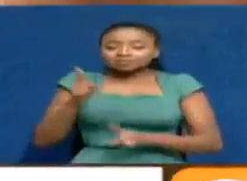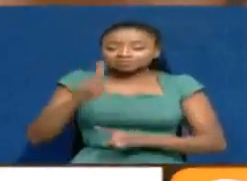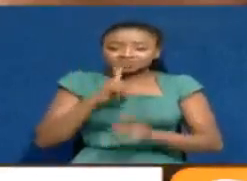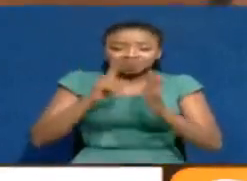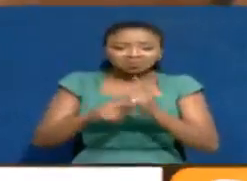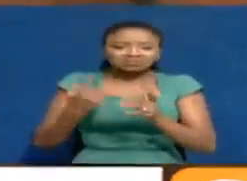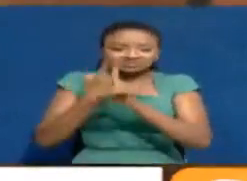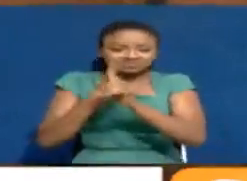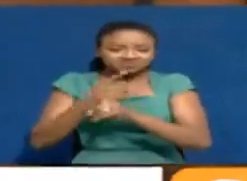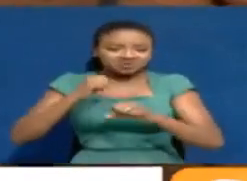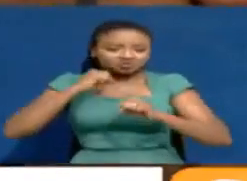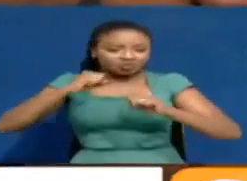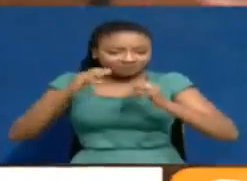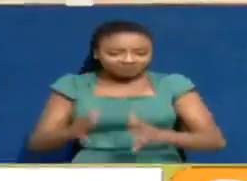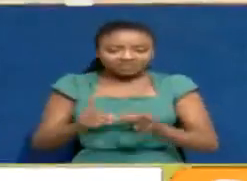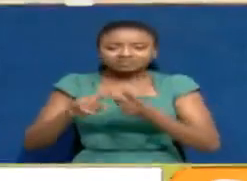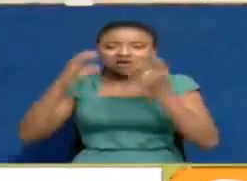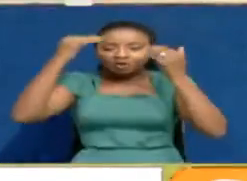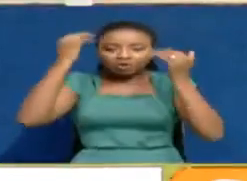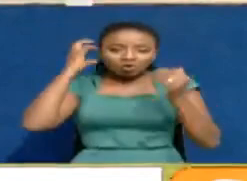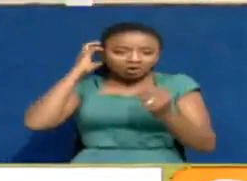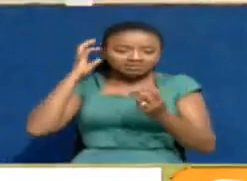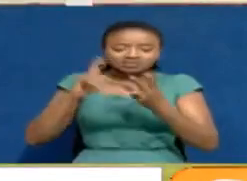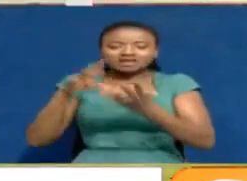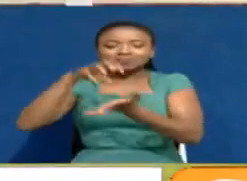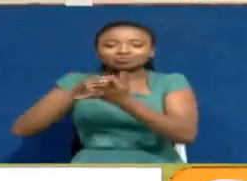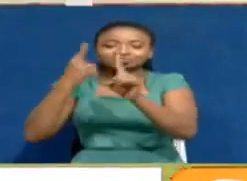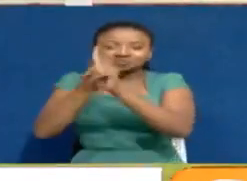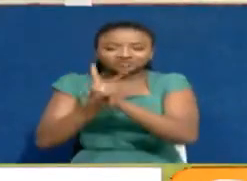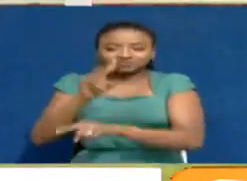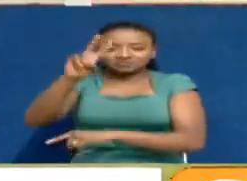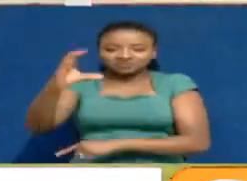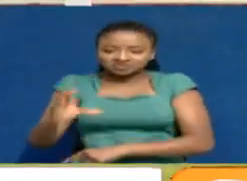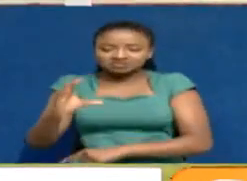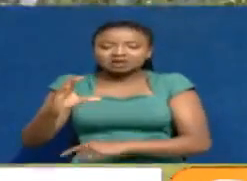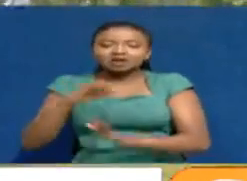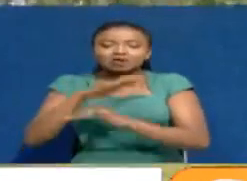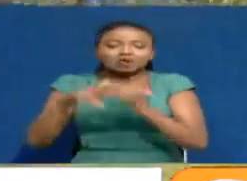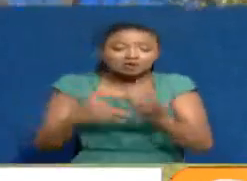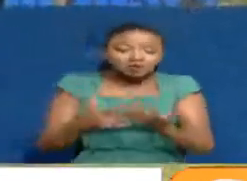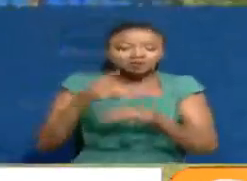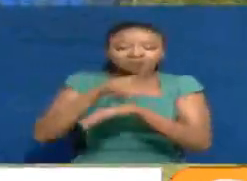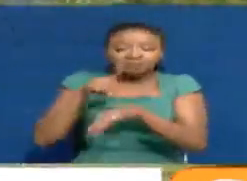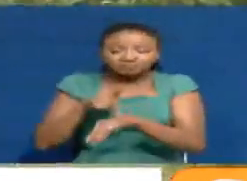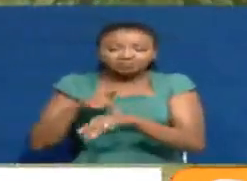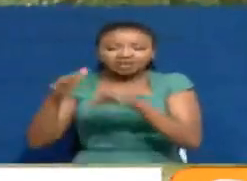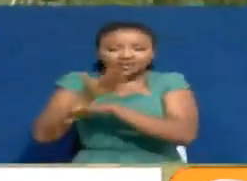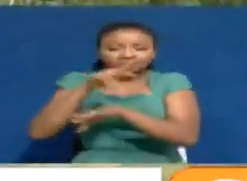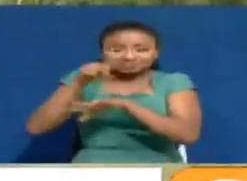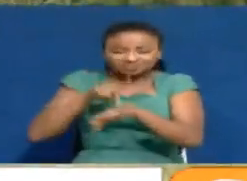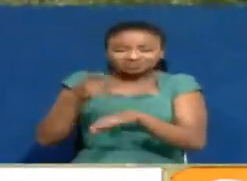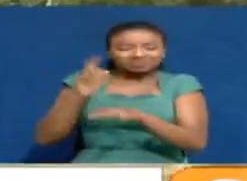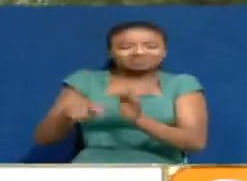abolishment of multiple offices, colleges and positions of Deputy Vice-Chancellors, All Principals and Deputy Principals,